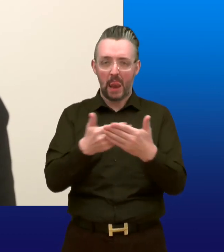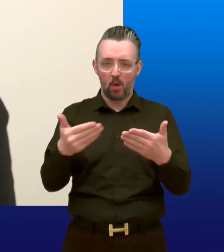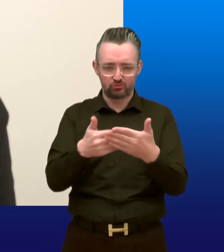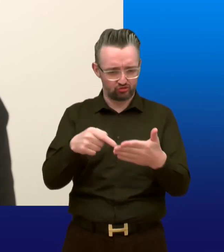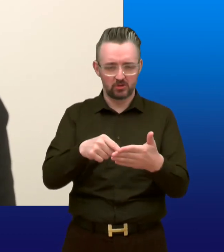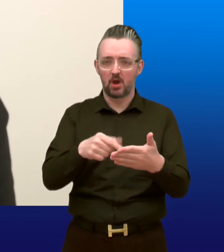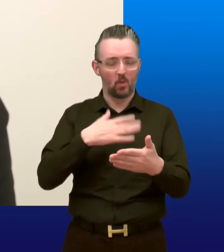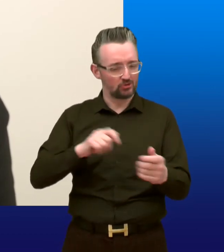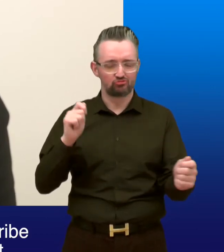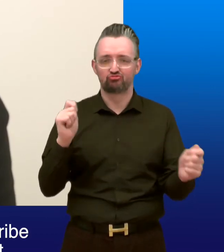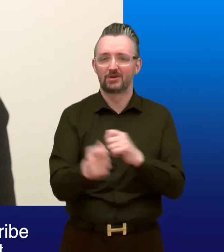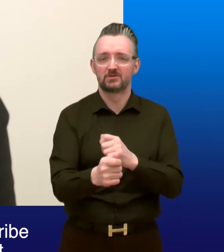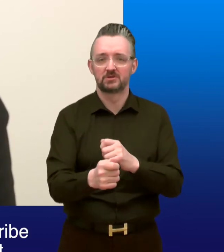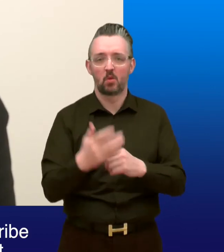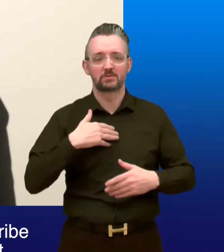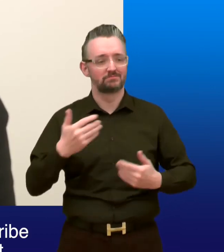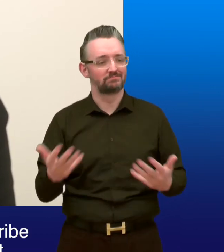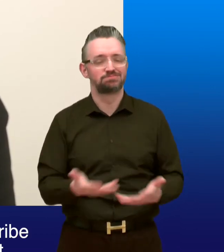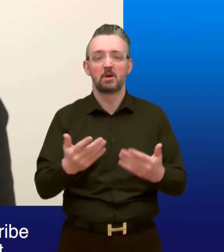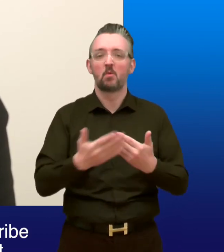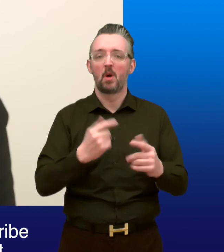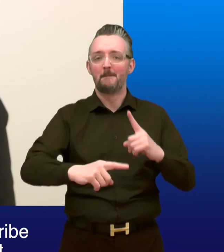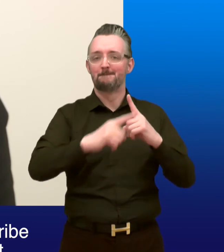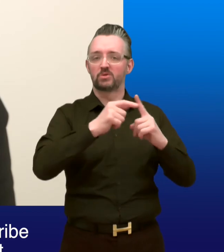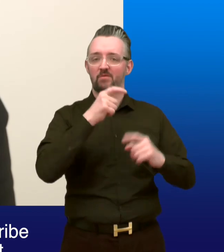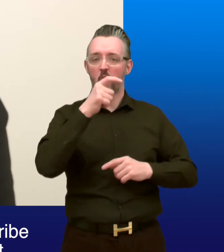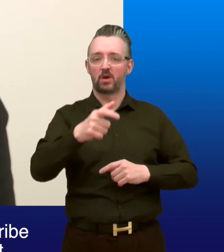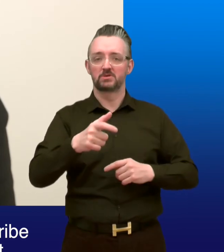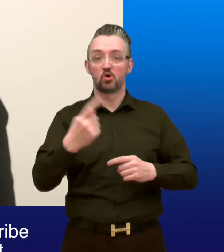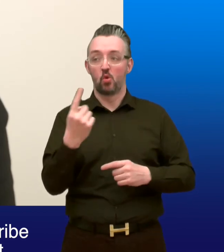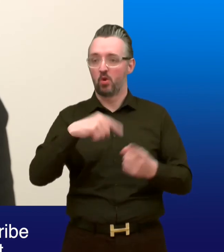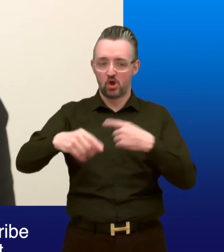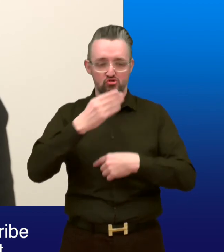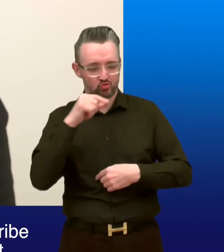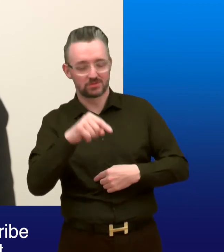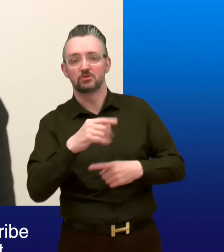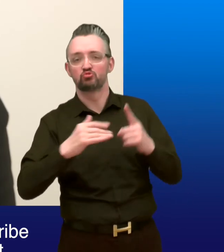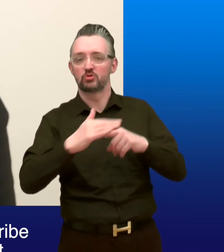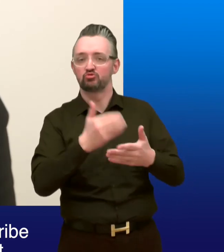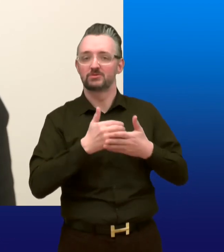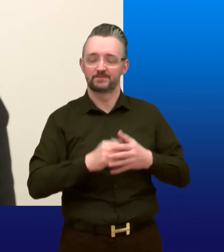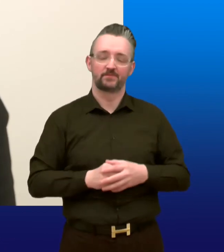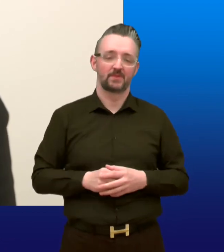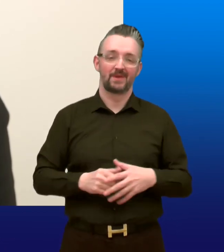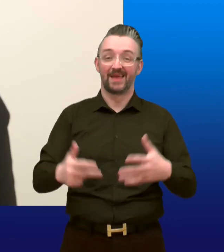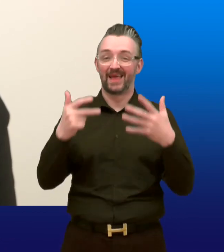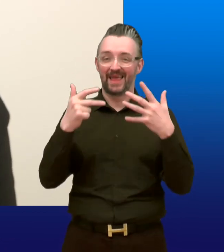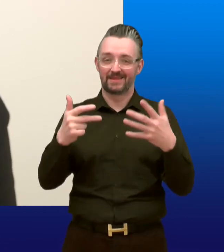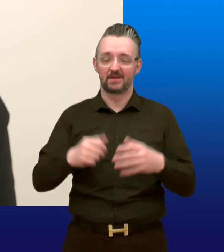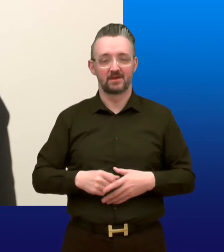the language on Social Security introducing more positive words to describe the service and the people who use it 8